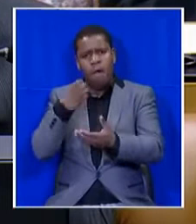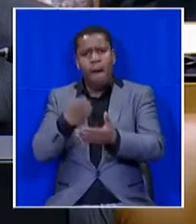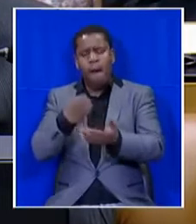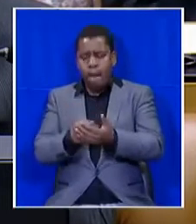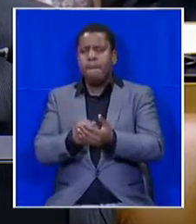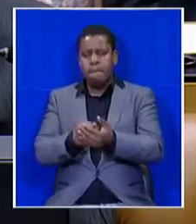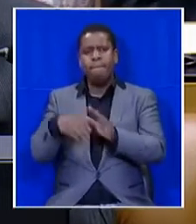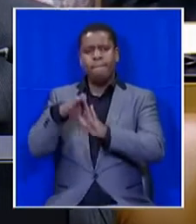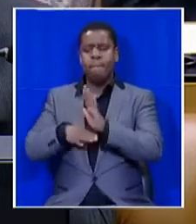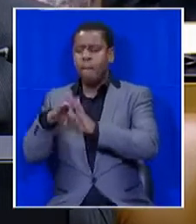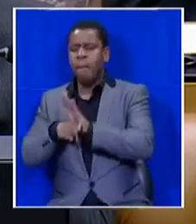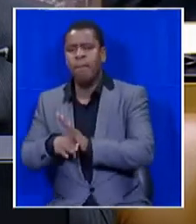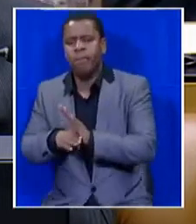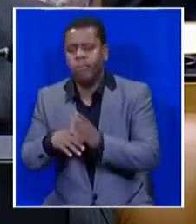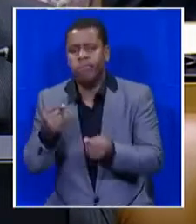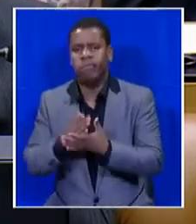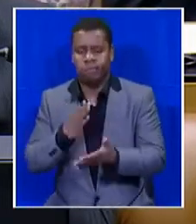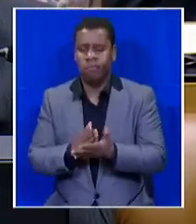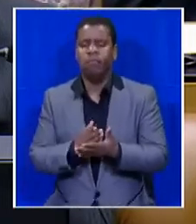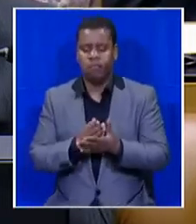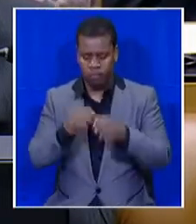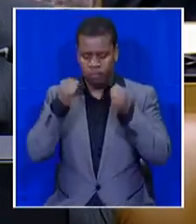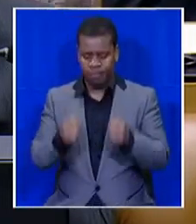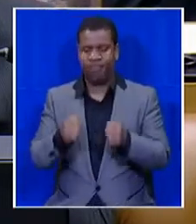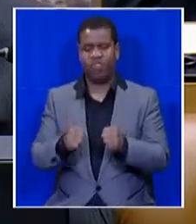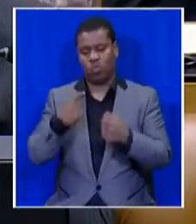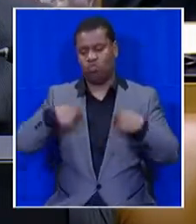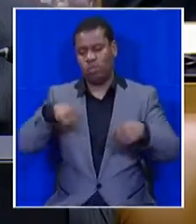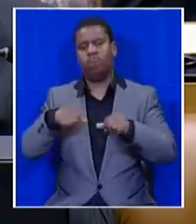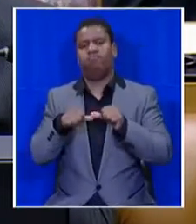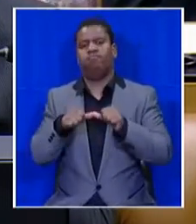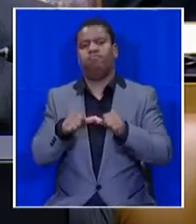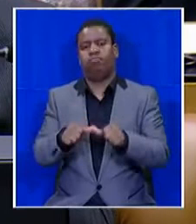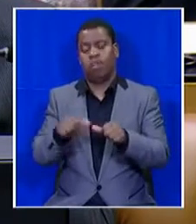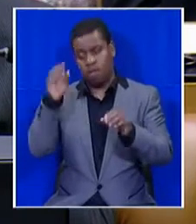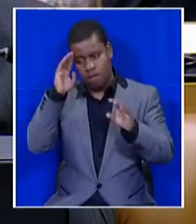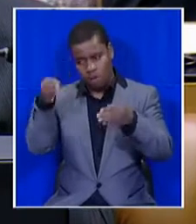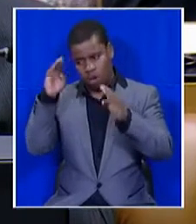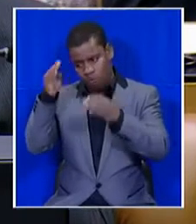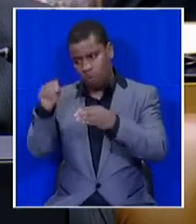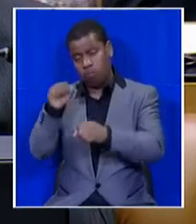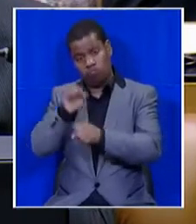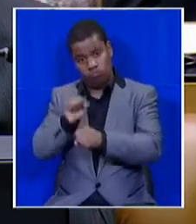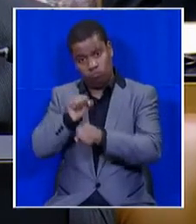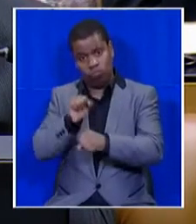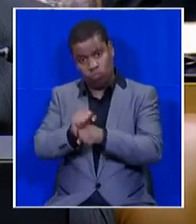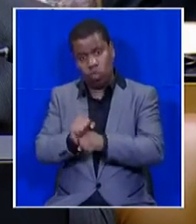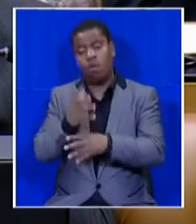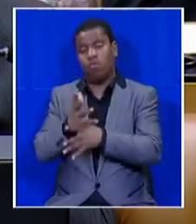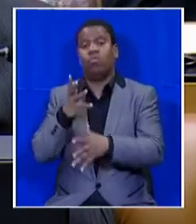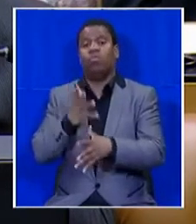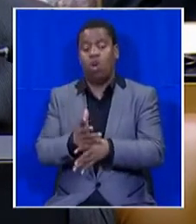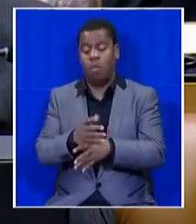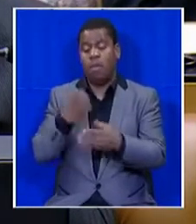involved in to make sure that we do continue focusing on job creation, focusing on the